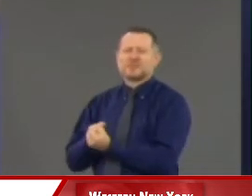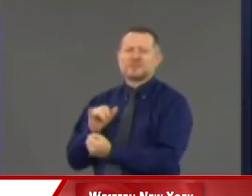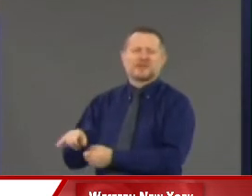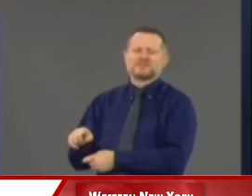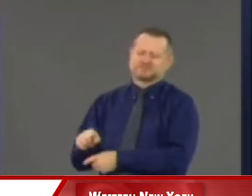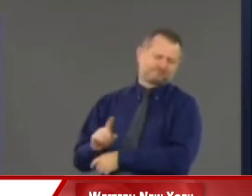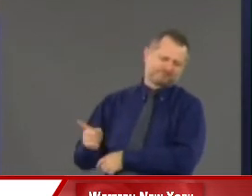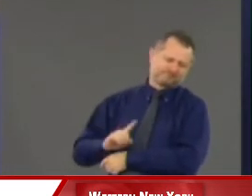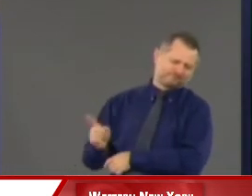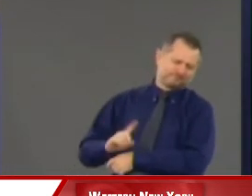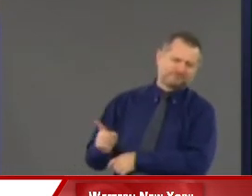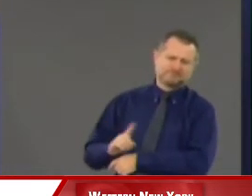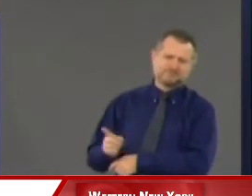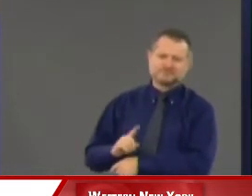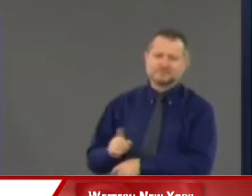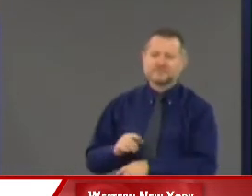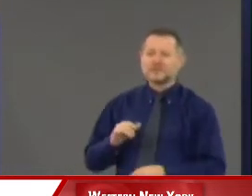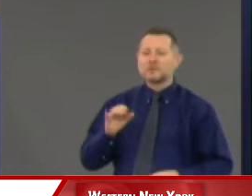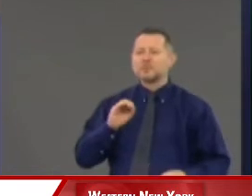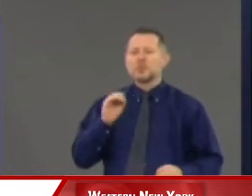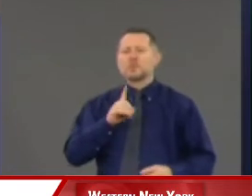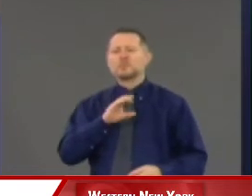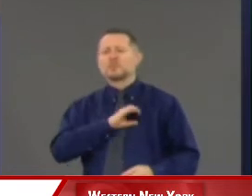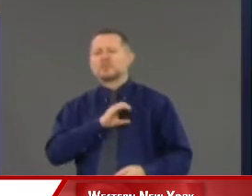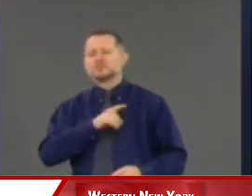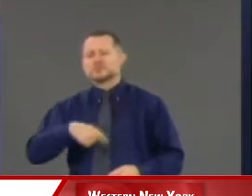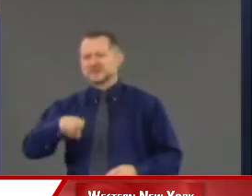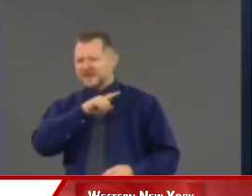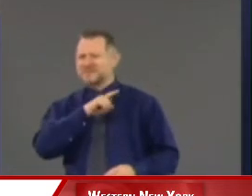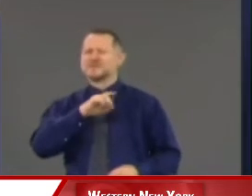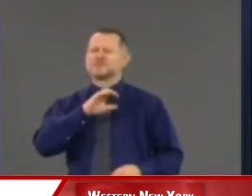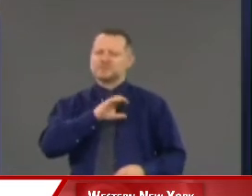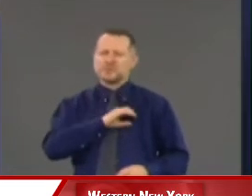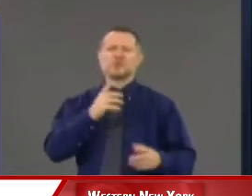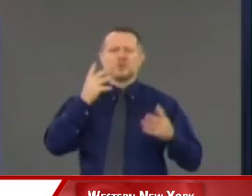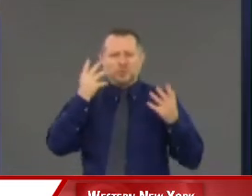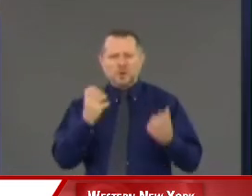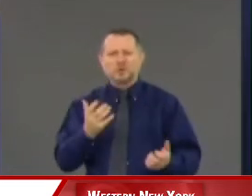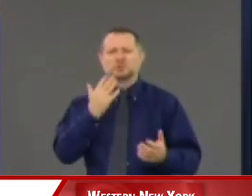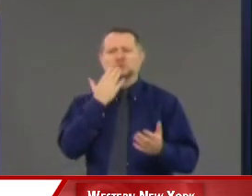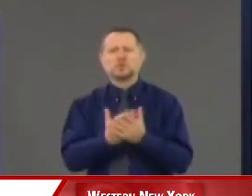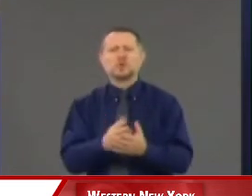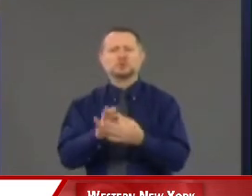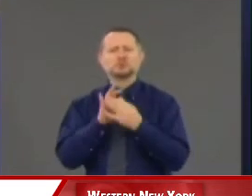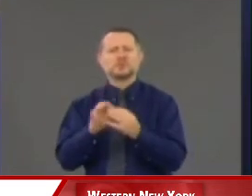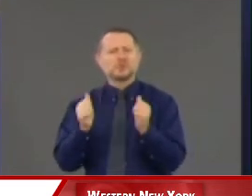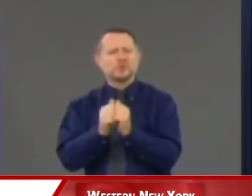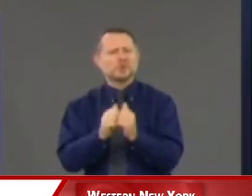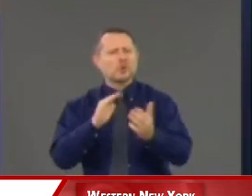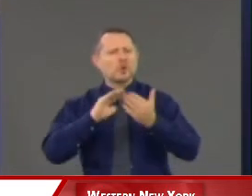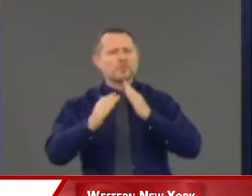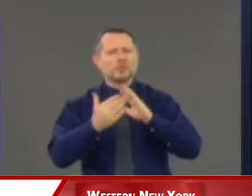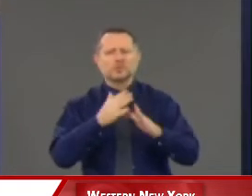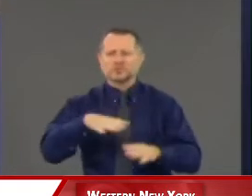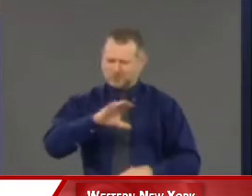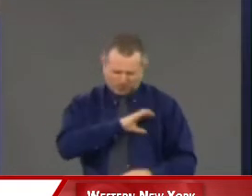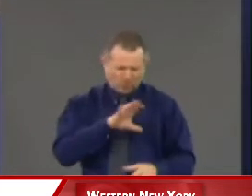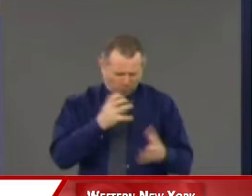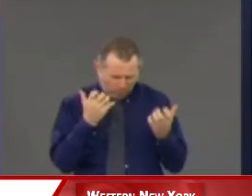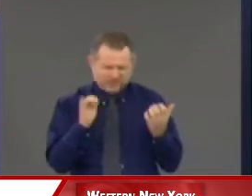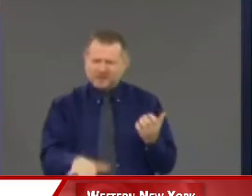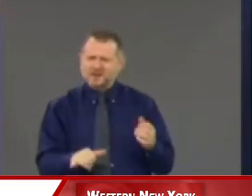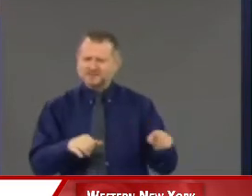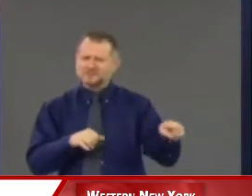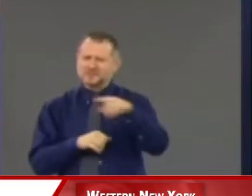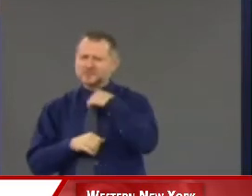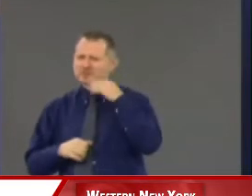And there is no police officer who doesn't want to have a good relationship with the community. And if there is,